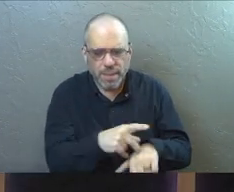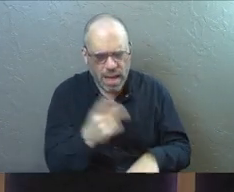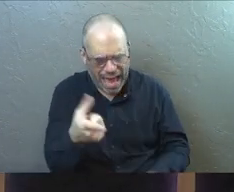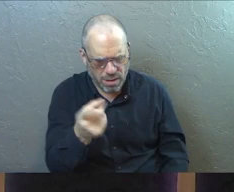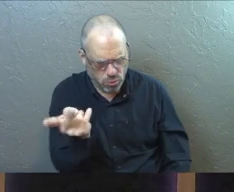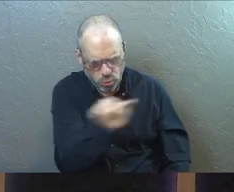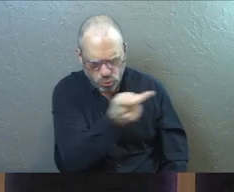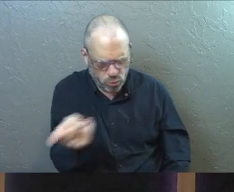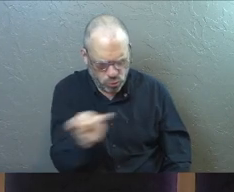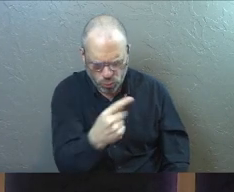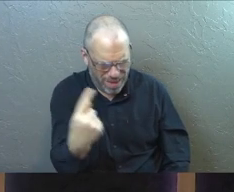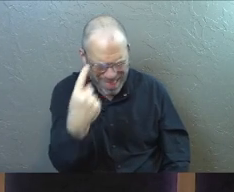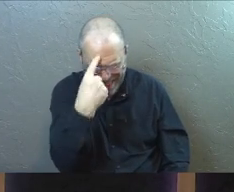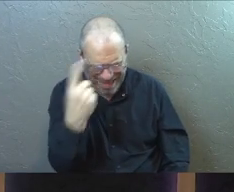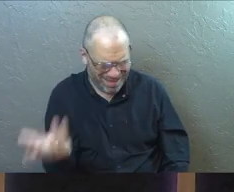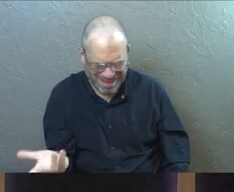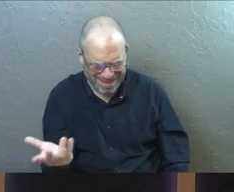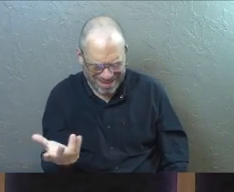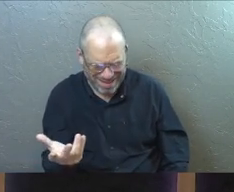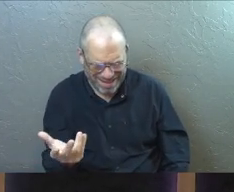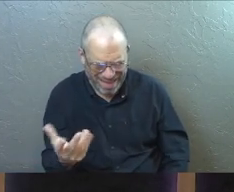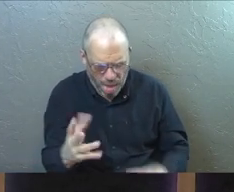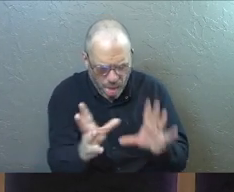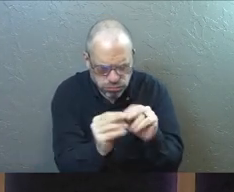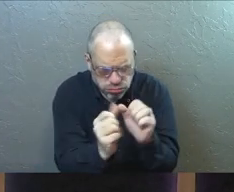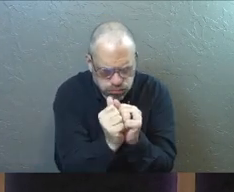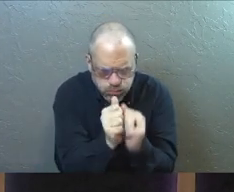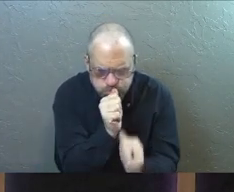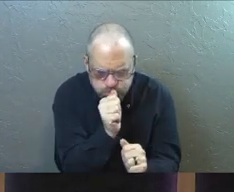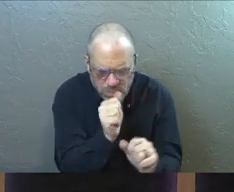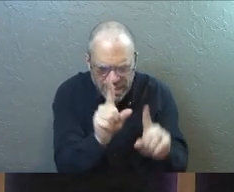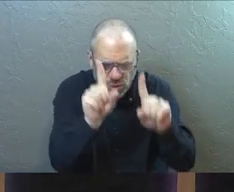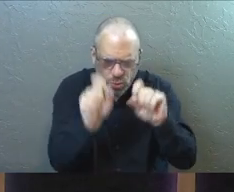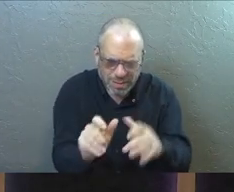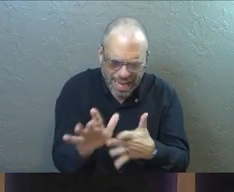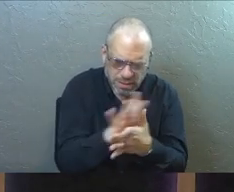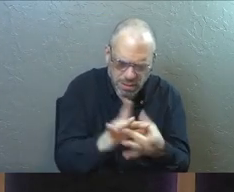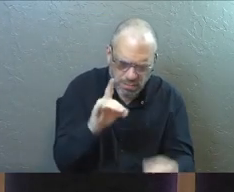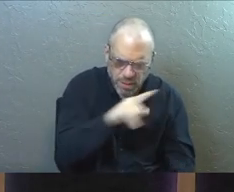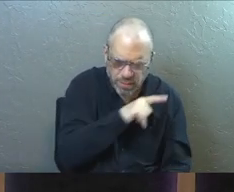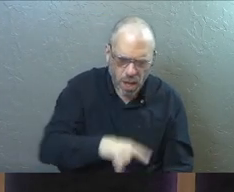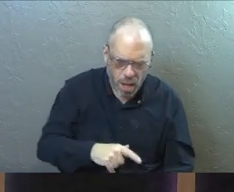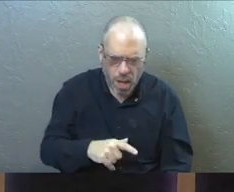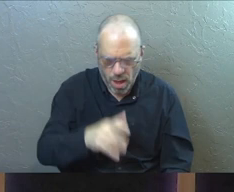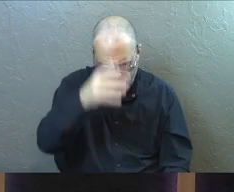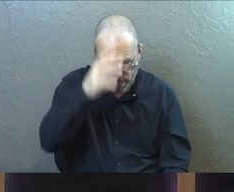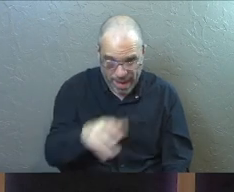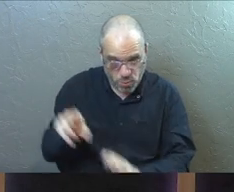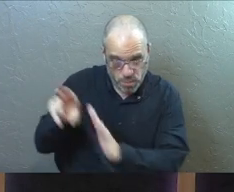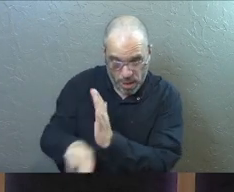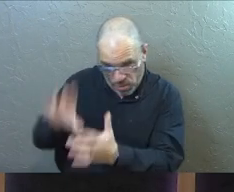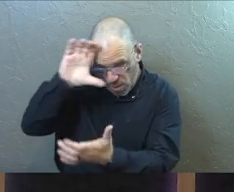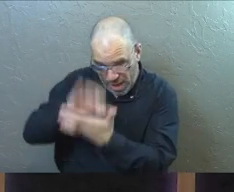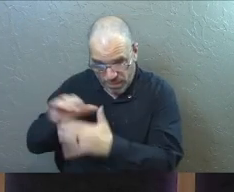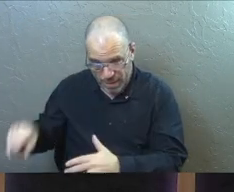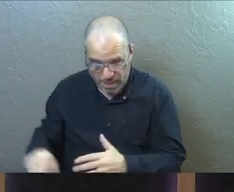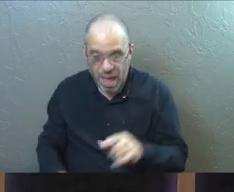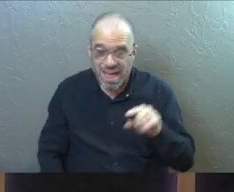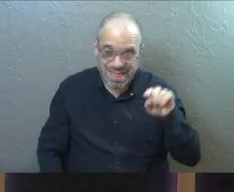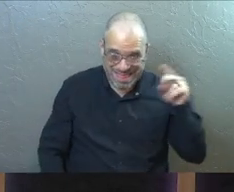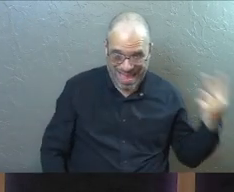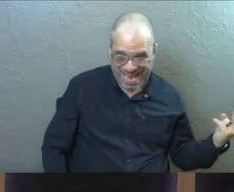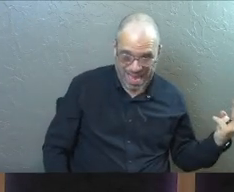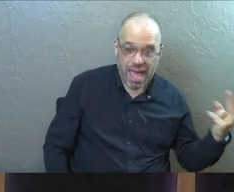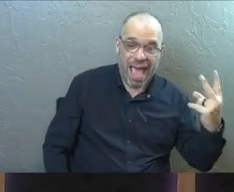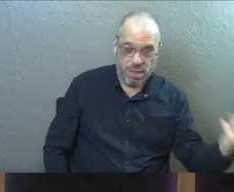said, how could the two of you even think of conspiring to test the spirit of the Lord like this? The young men who buried your husband are just outside the